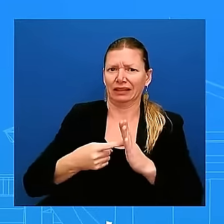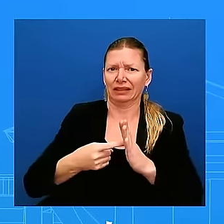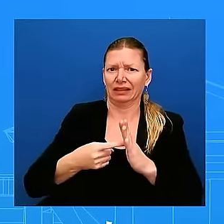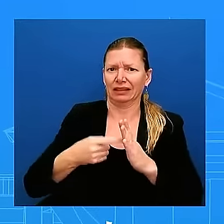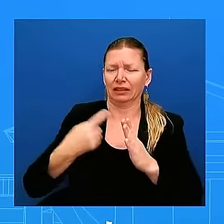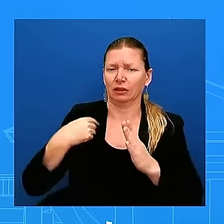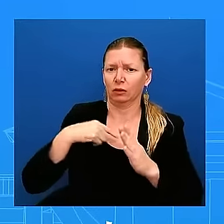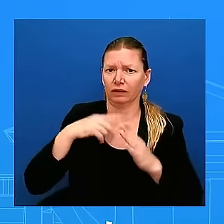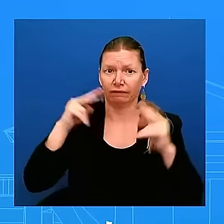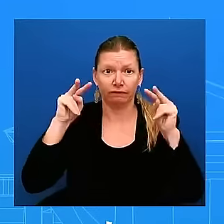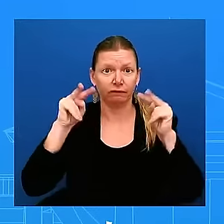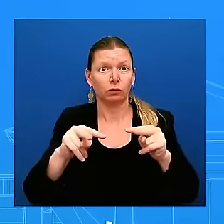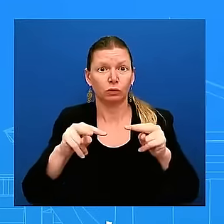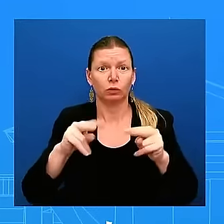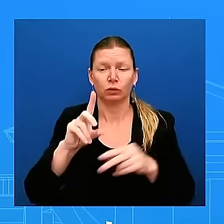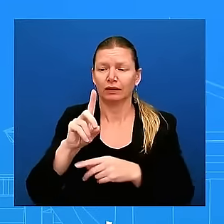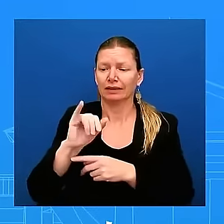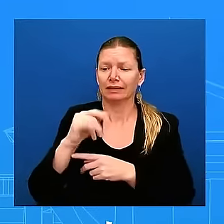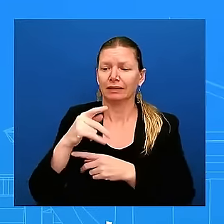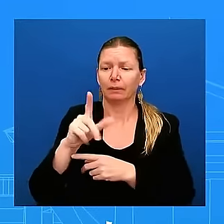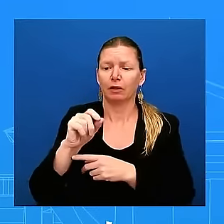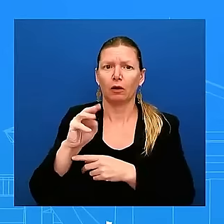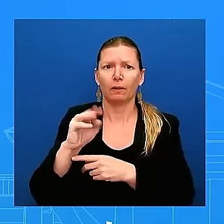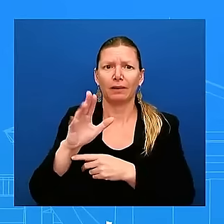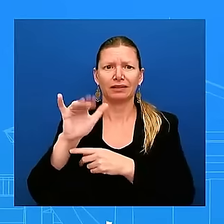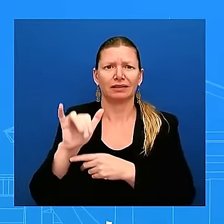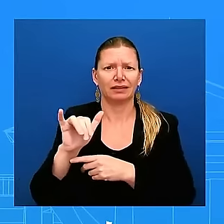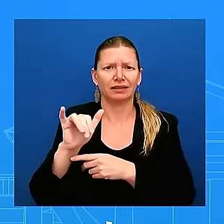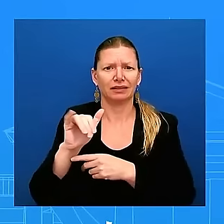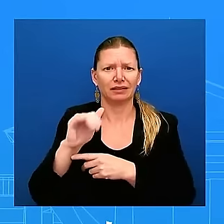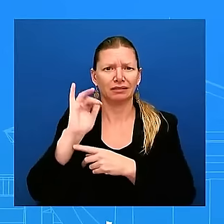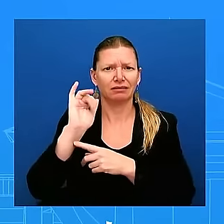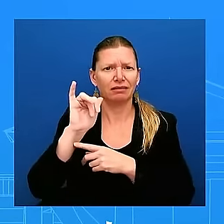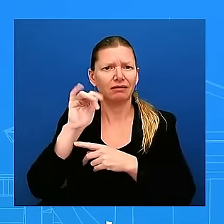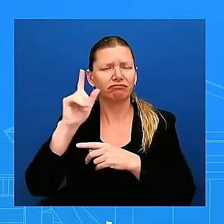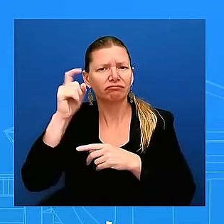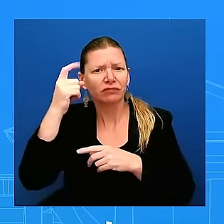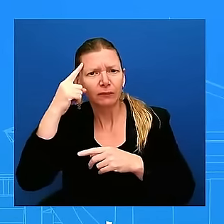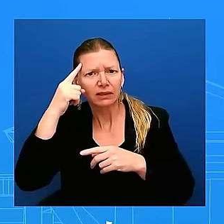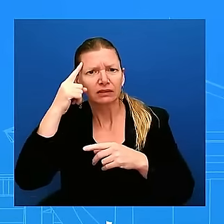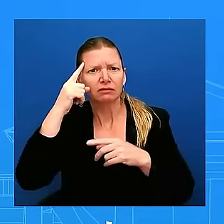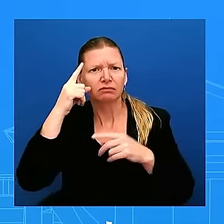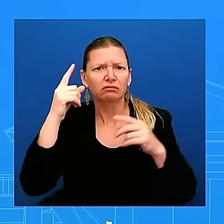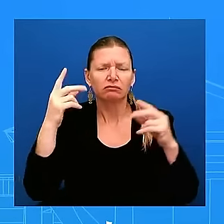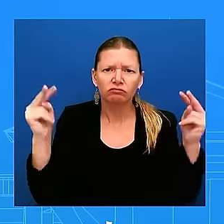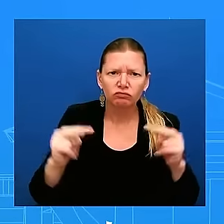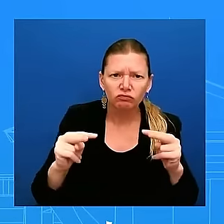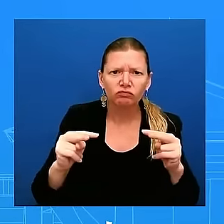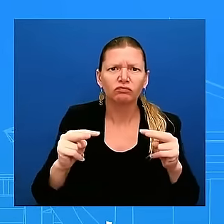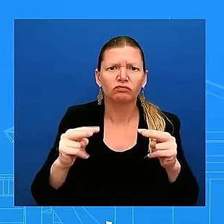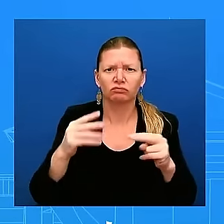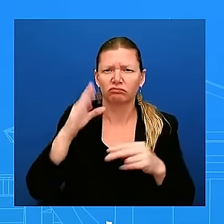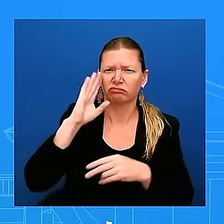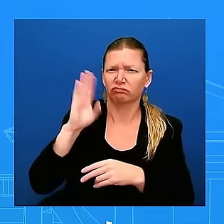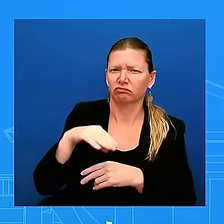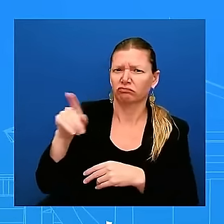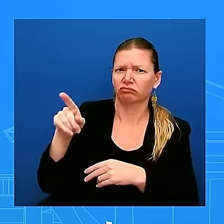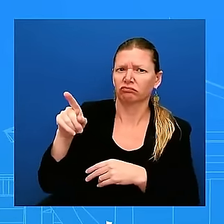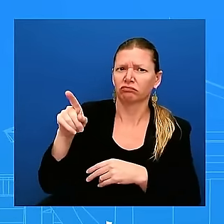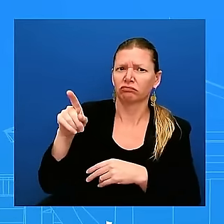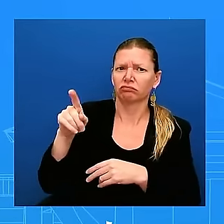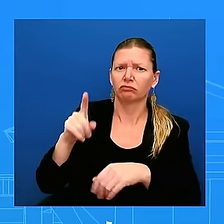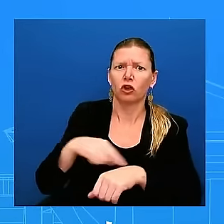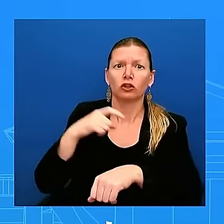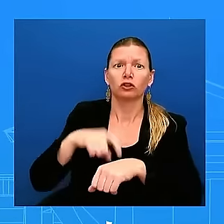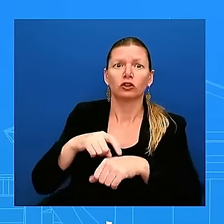comes to iran's nuclear program uh that is something that we have been pretty consistent about in the past three and a half years uh and we believe